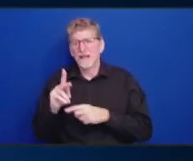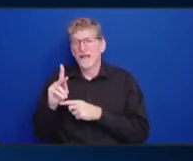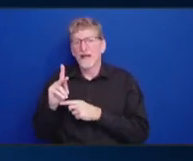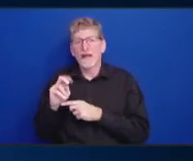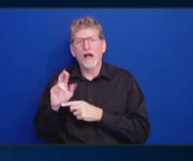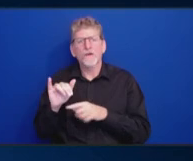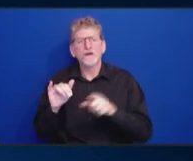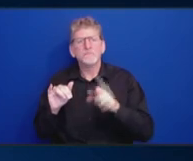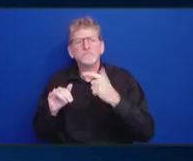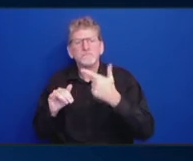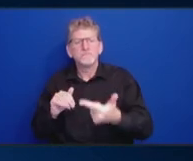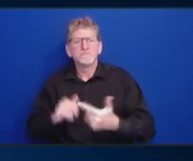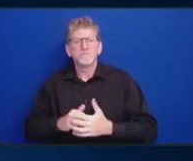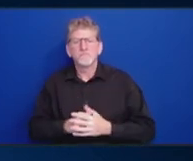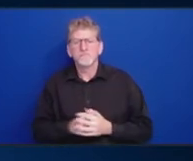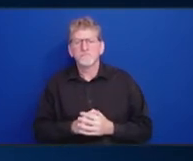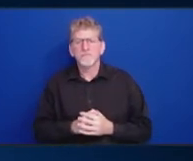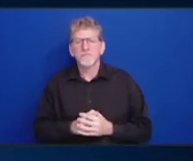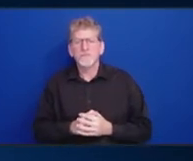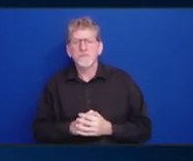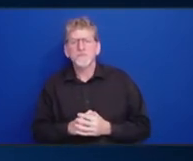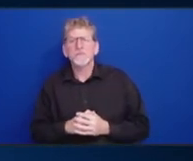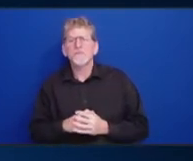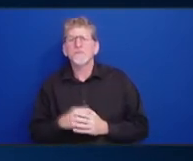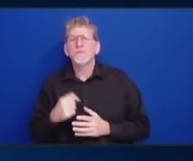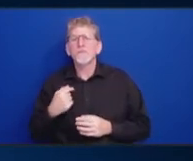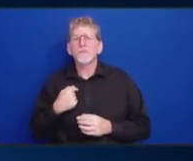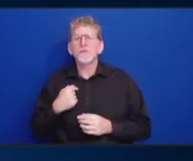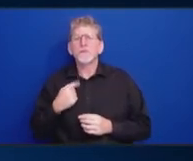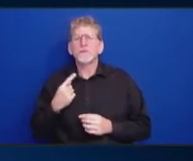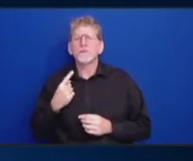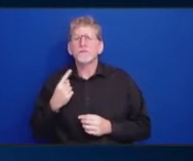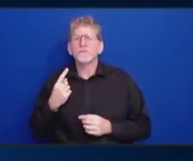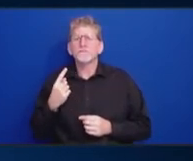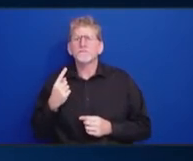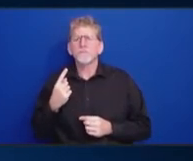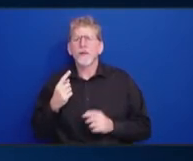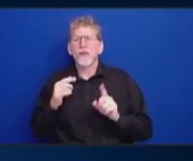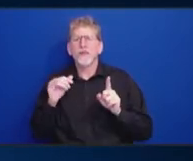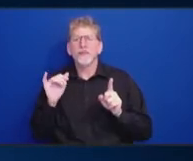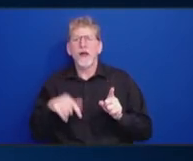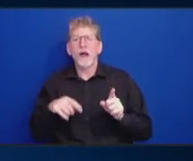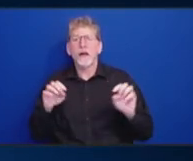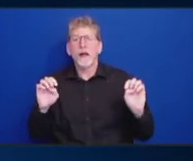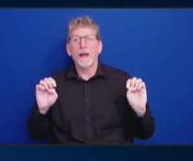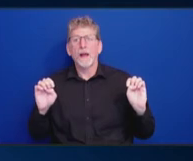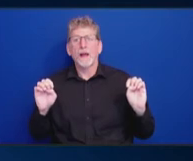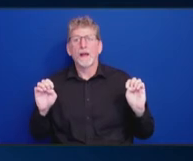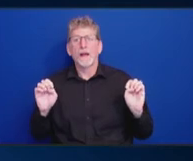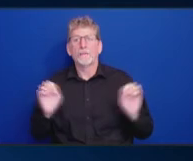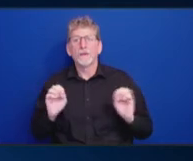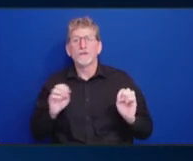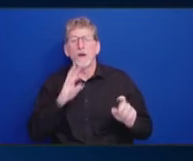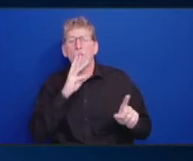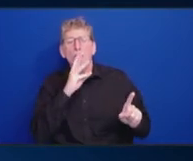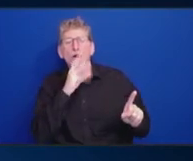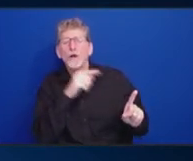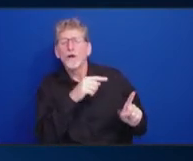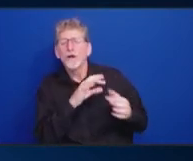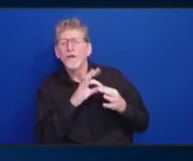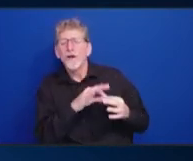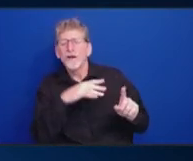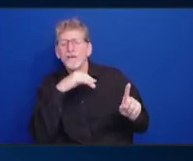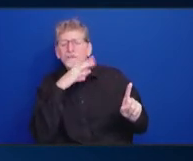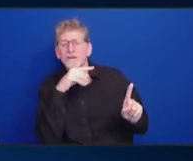wondering, with the urgency of this groundwater contamination, does it, does it, should it fold under one of these